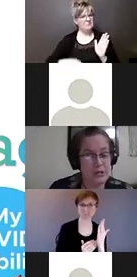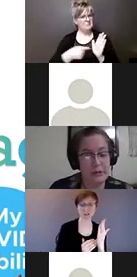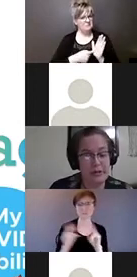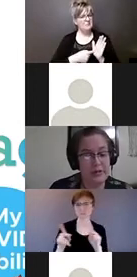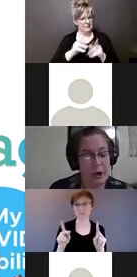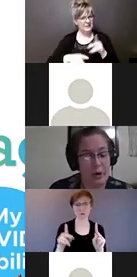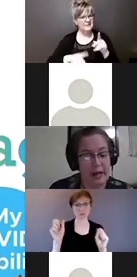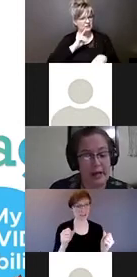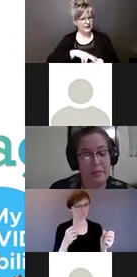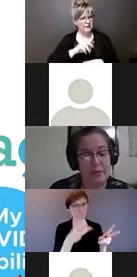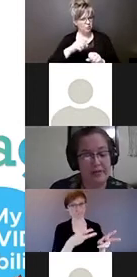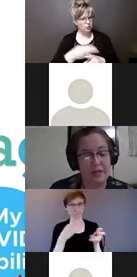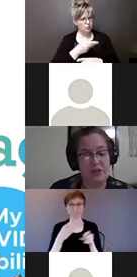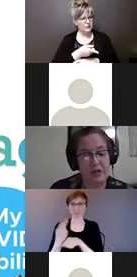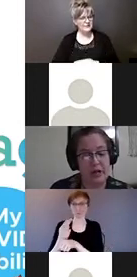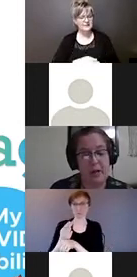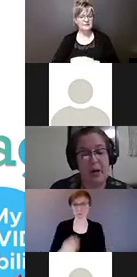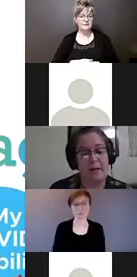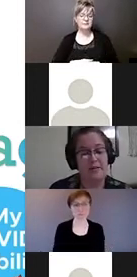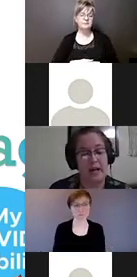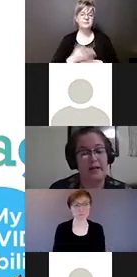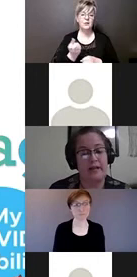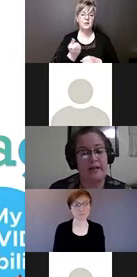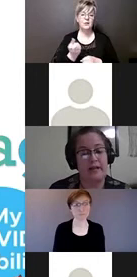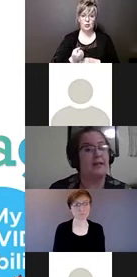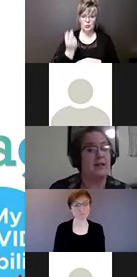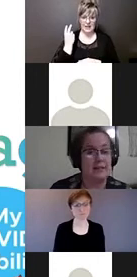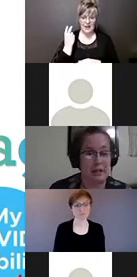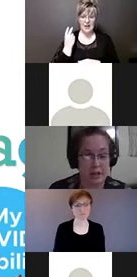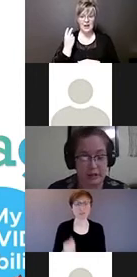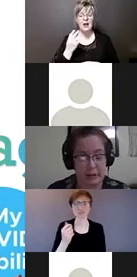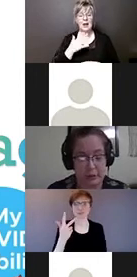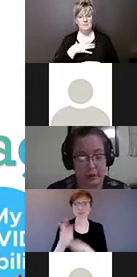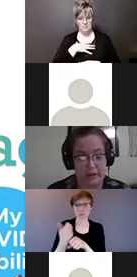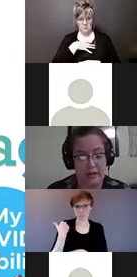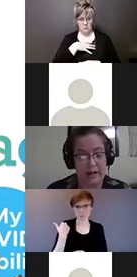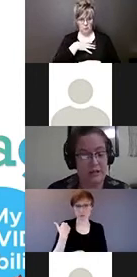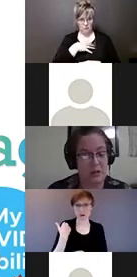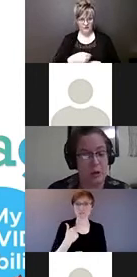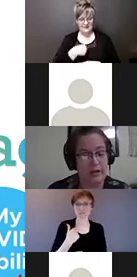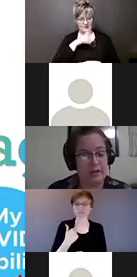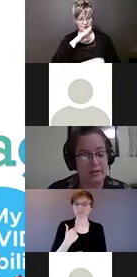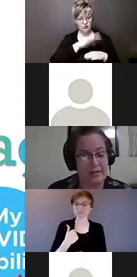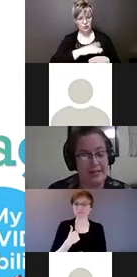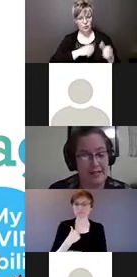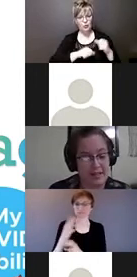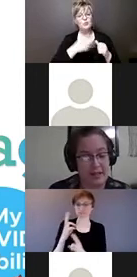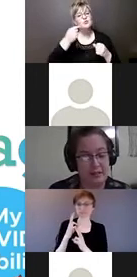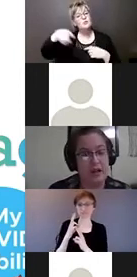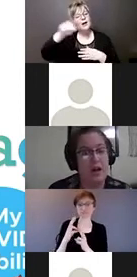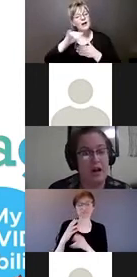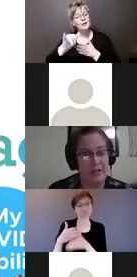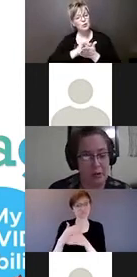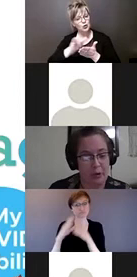Two years ago, I had the privilege of sharing about my son in a side session in New York, extolling the necessity